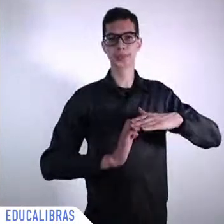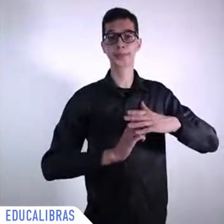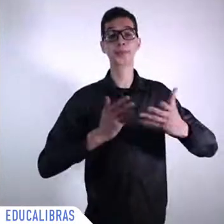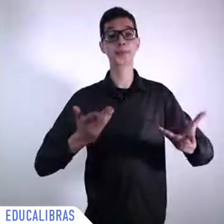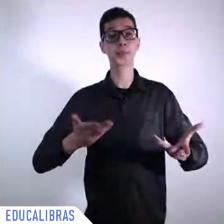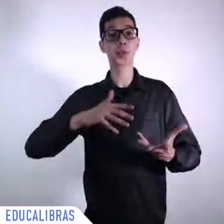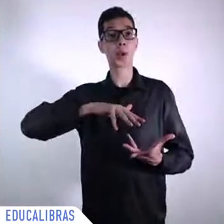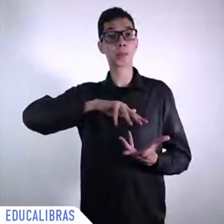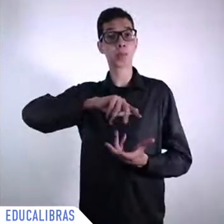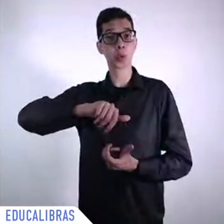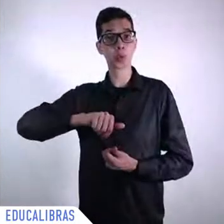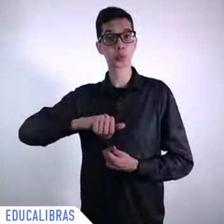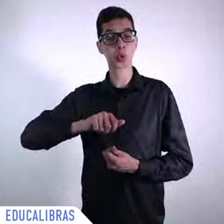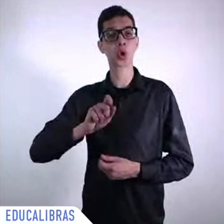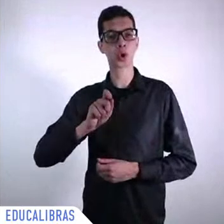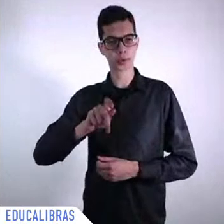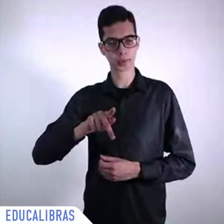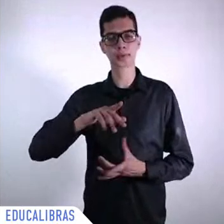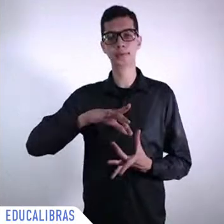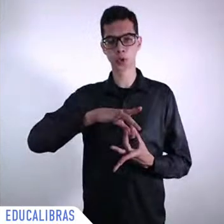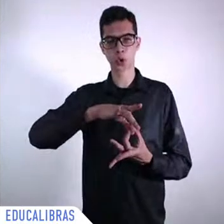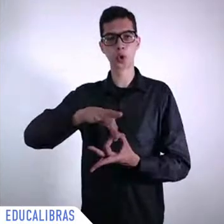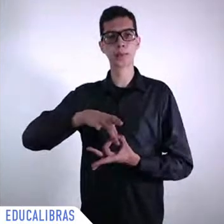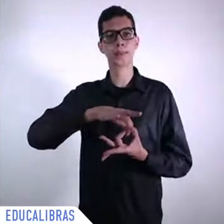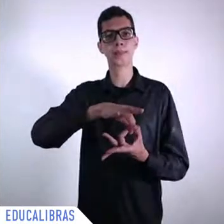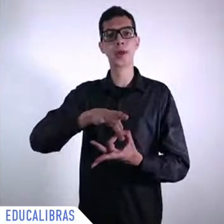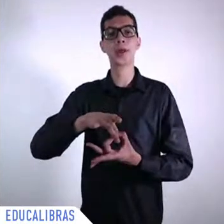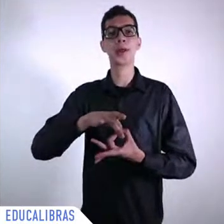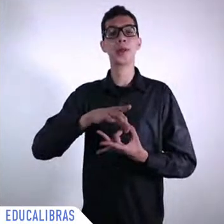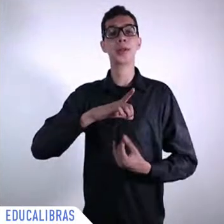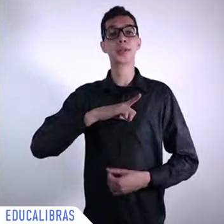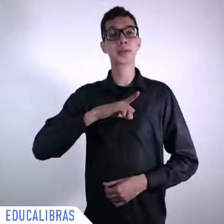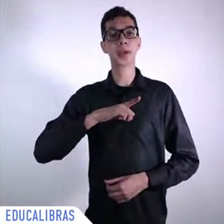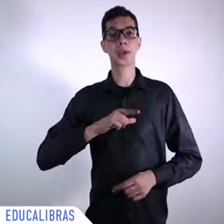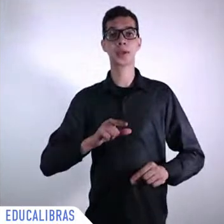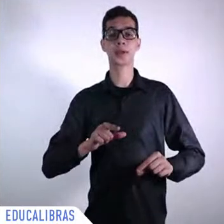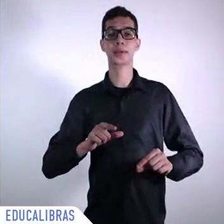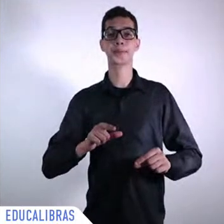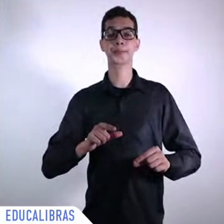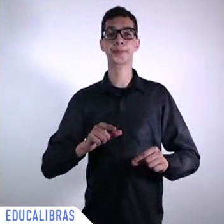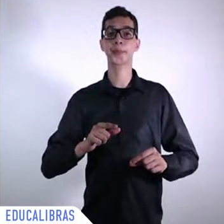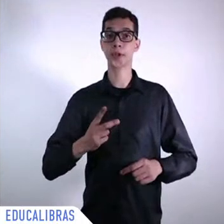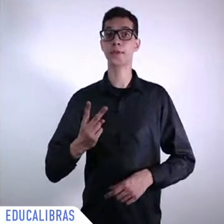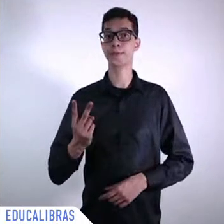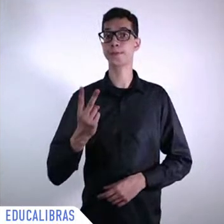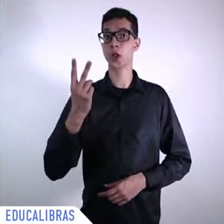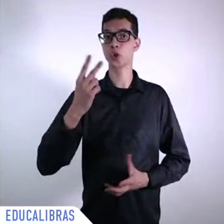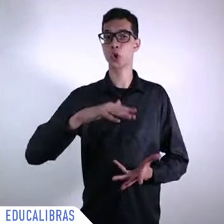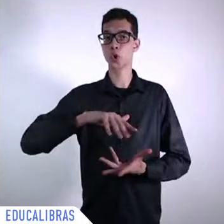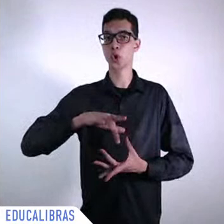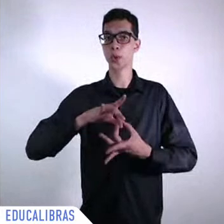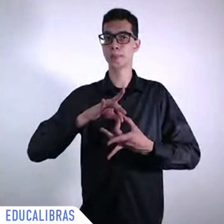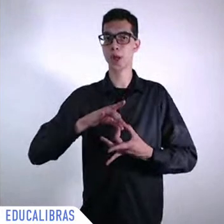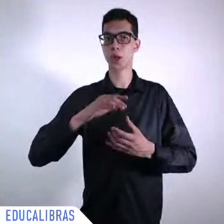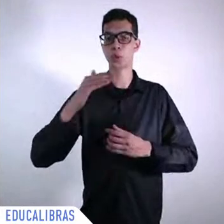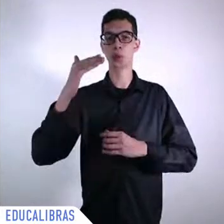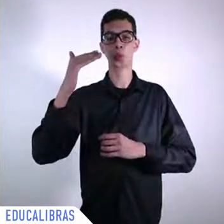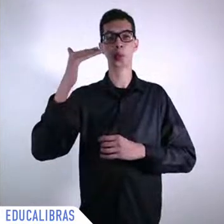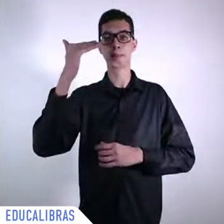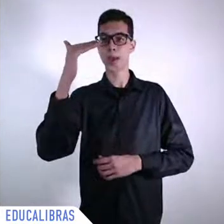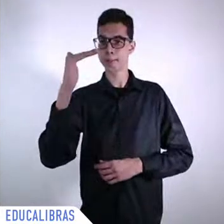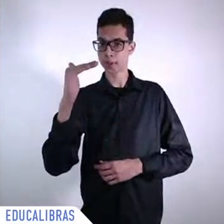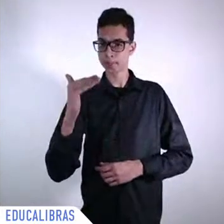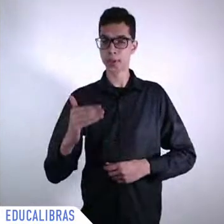important to really assess what are our strengths and the sector we want to strengthen